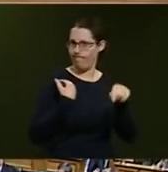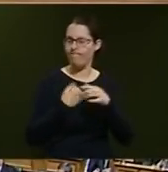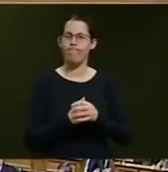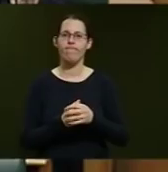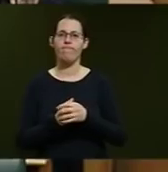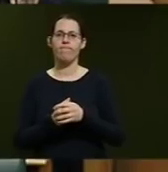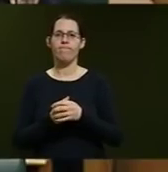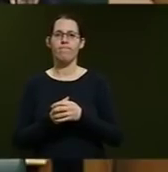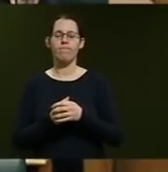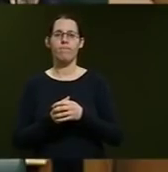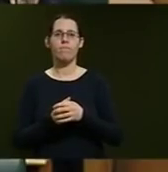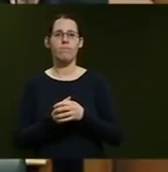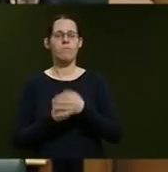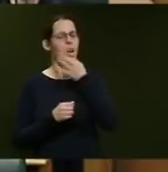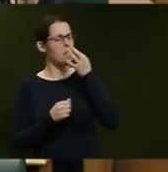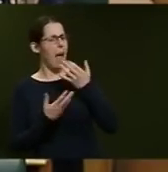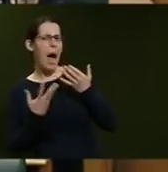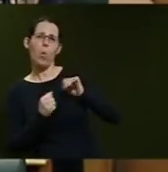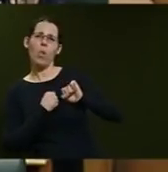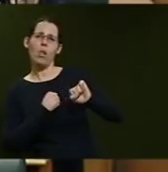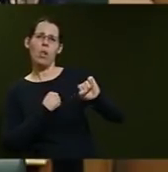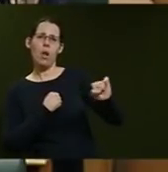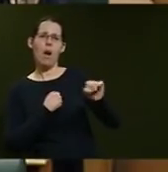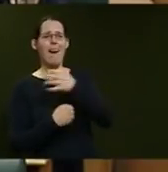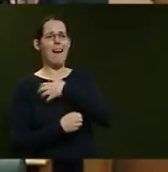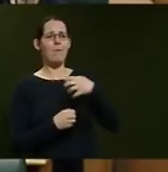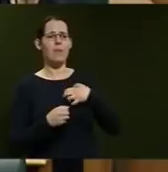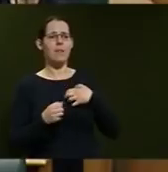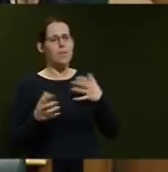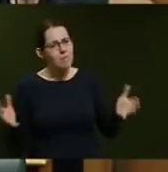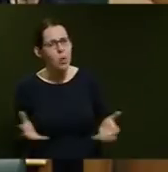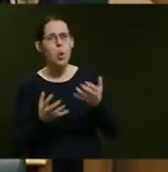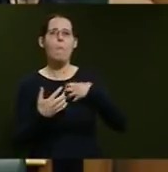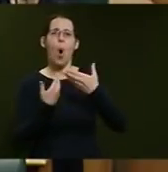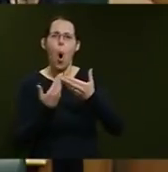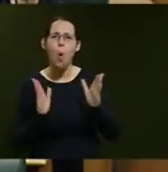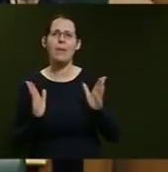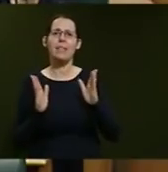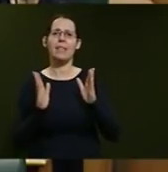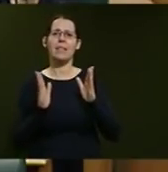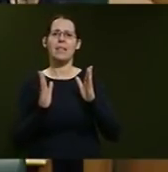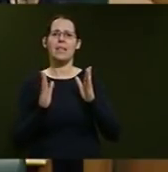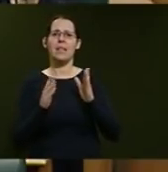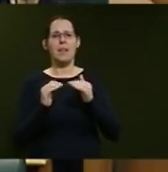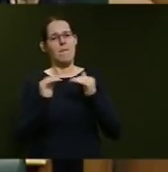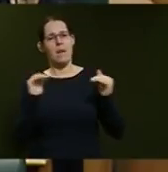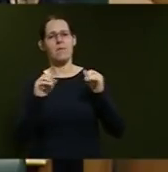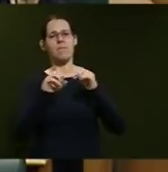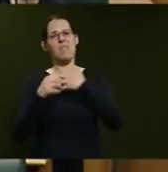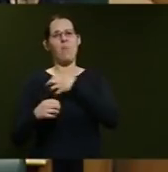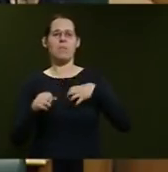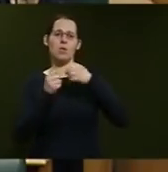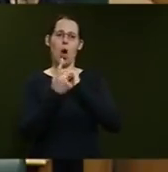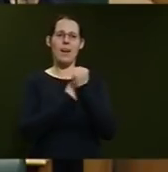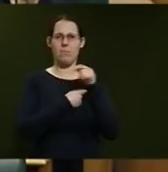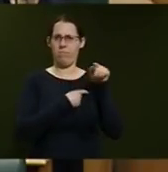How will her government foster a more open and democratic society, as outlined in the speech from the throne, when